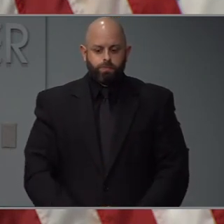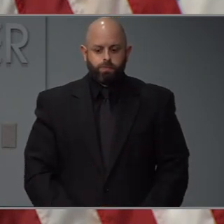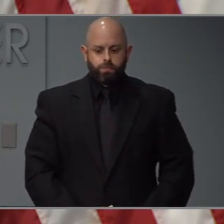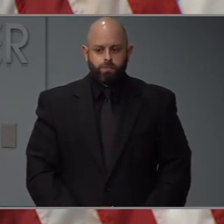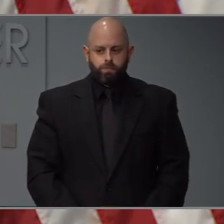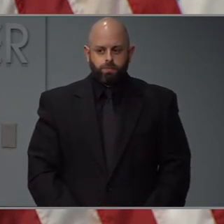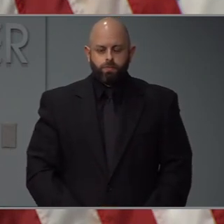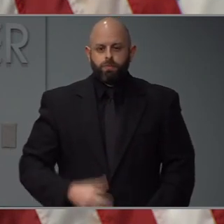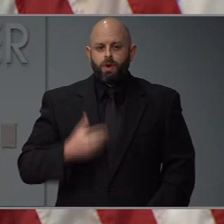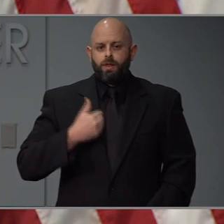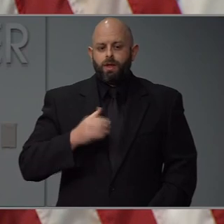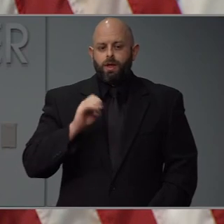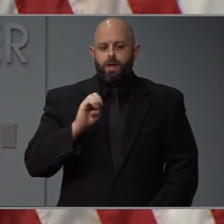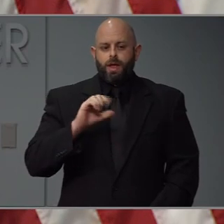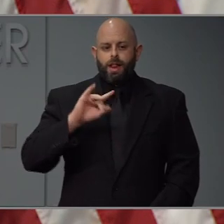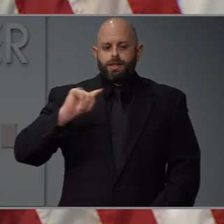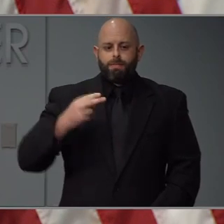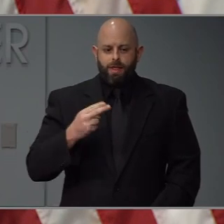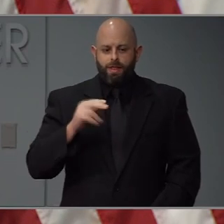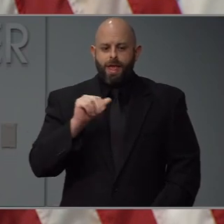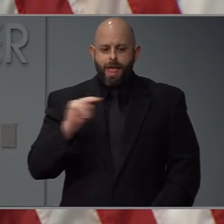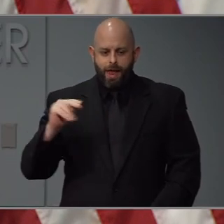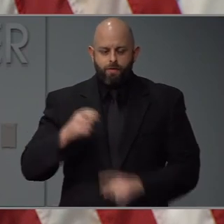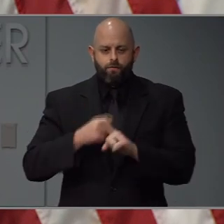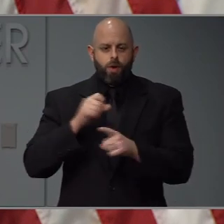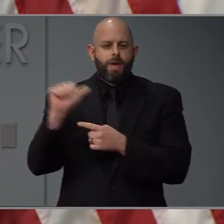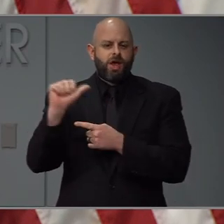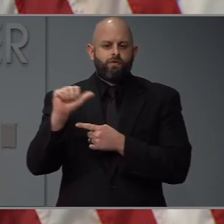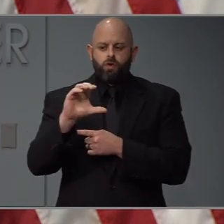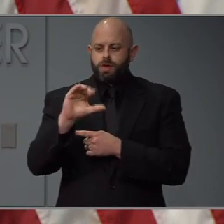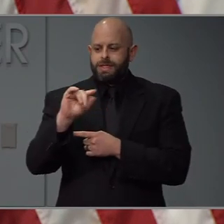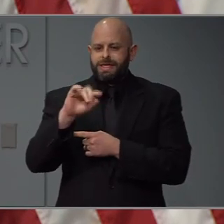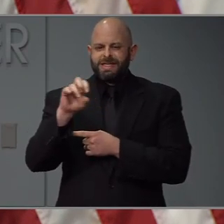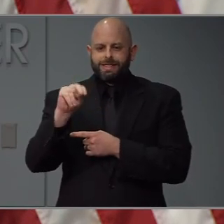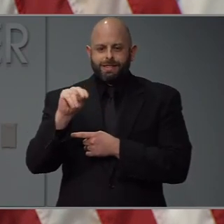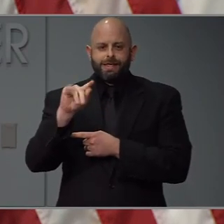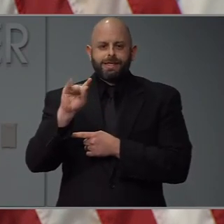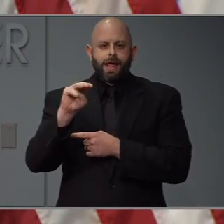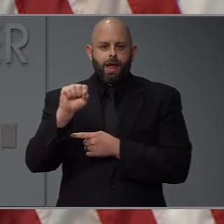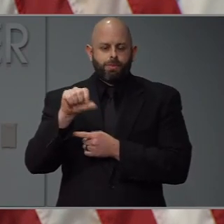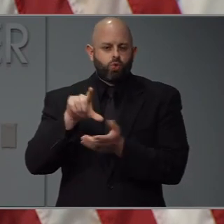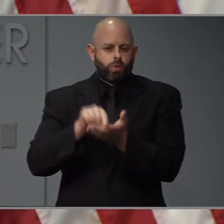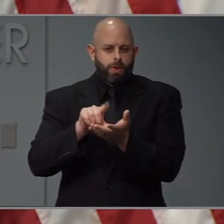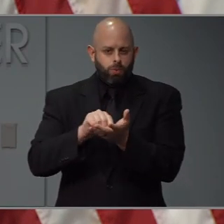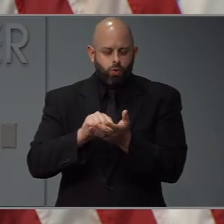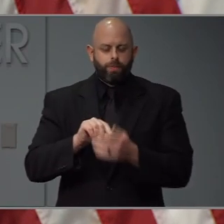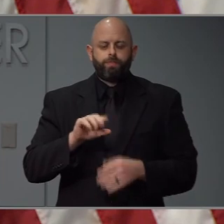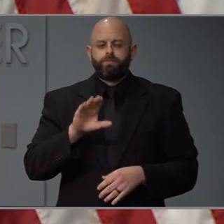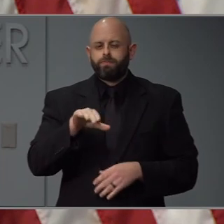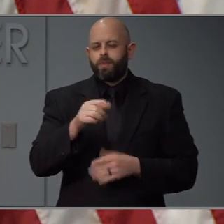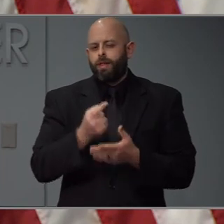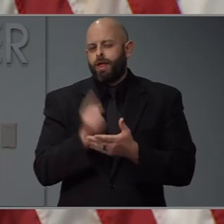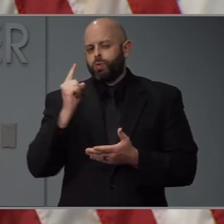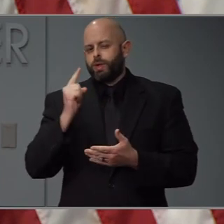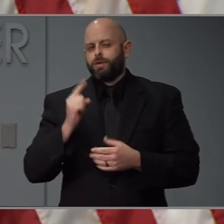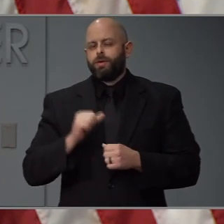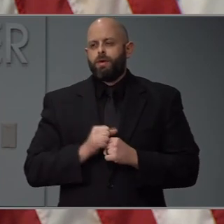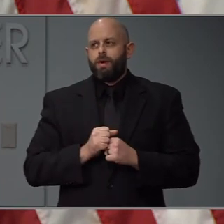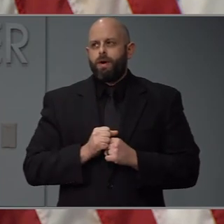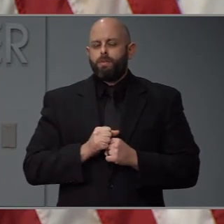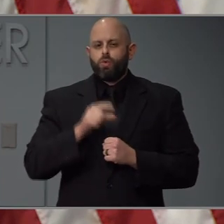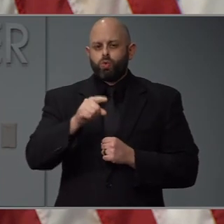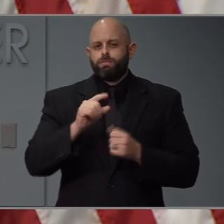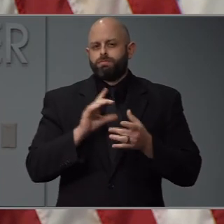Hey, this is Elizabeth Ann from the Asheville Citizen Times. Another question for Mike in the same vein. Last week you mentioned ongoing talks with